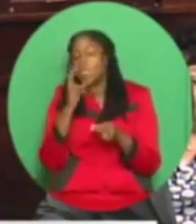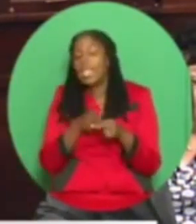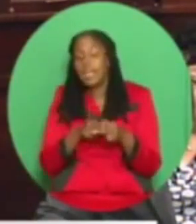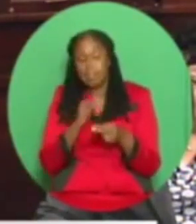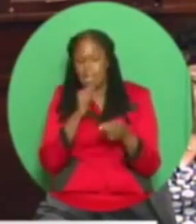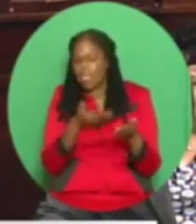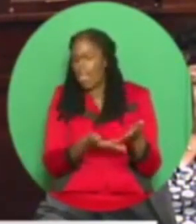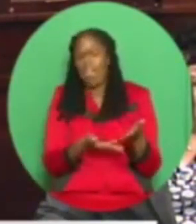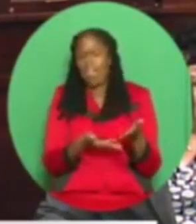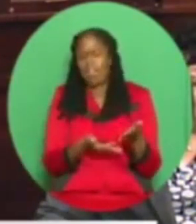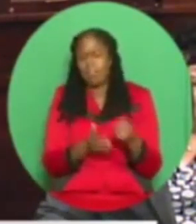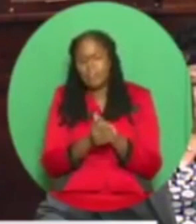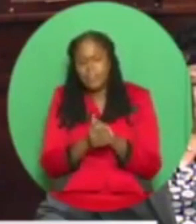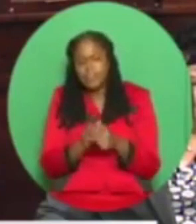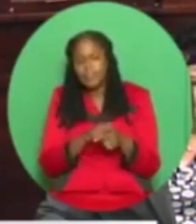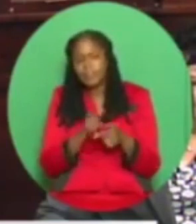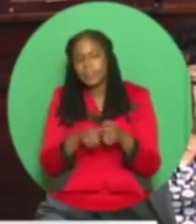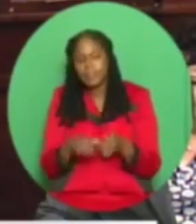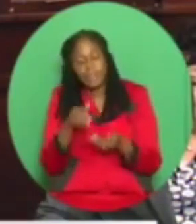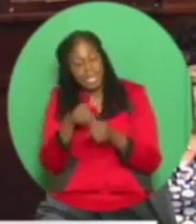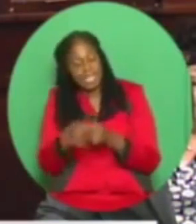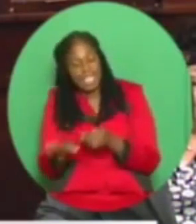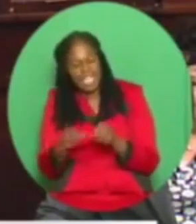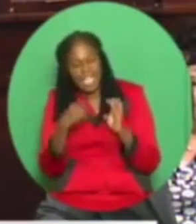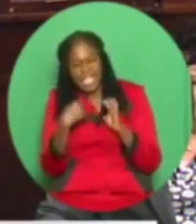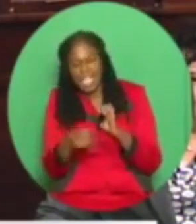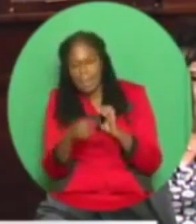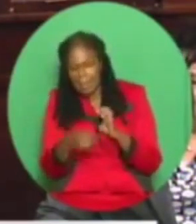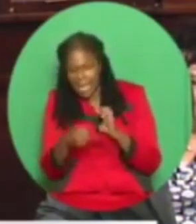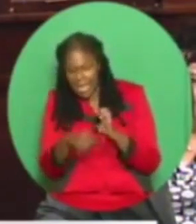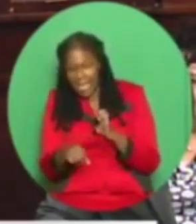to Mr. Dave Kissing and copying Mr. Ed Cain?